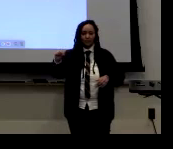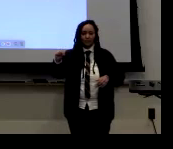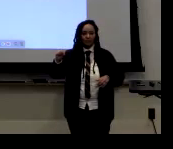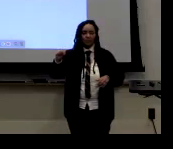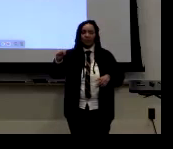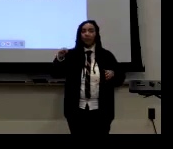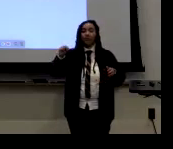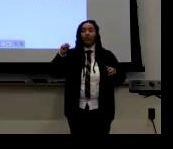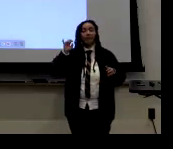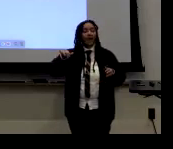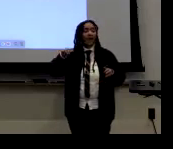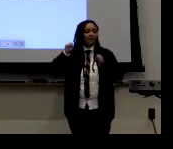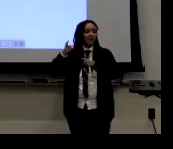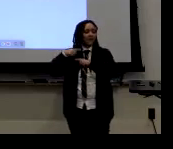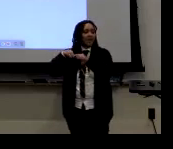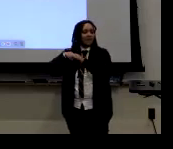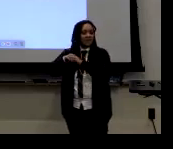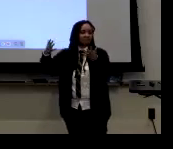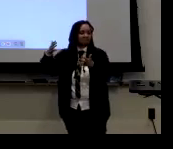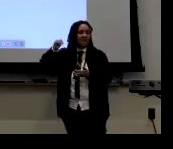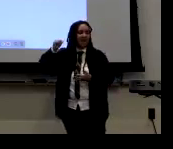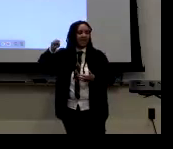And so the notation is different.